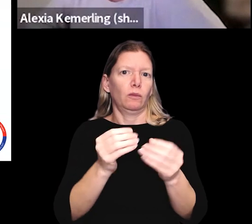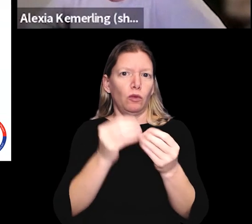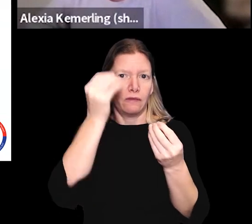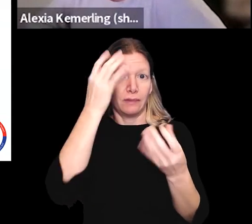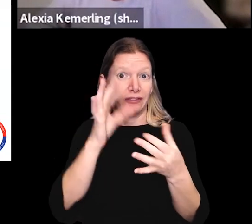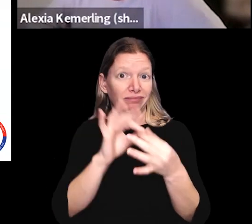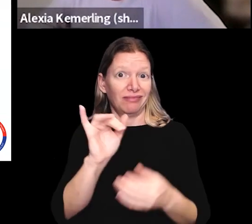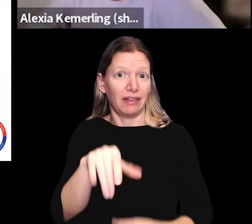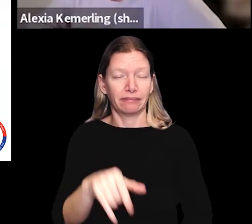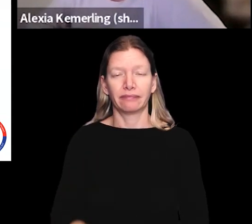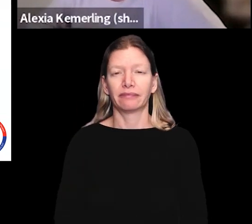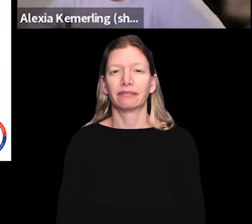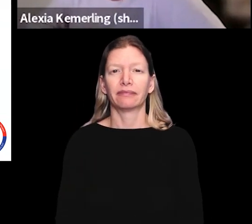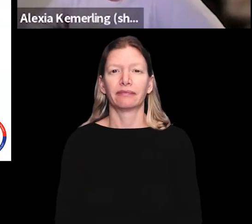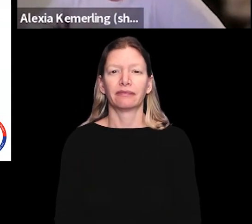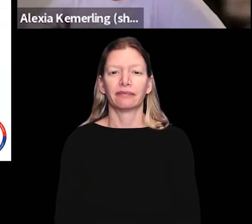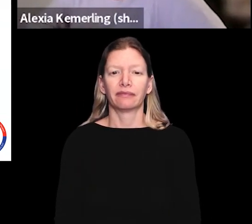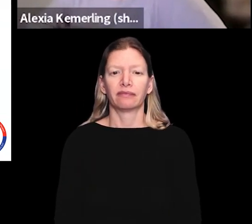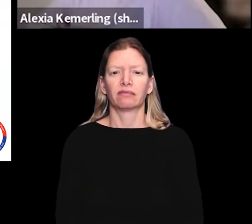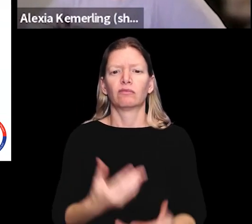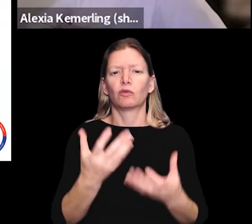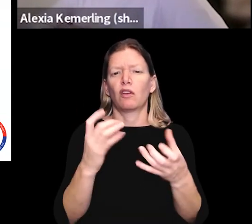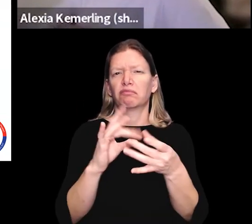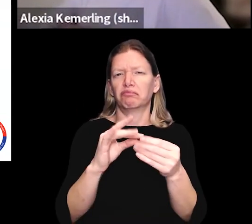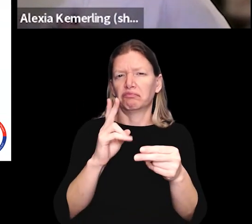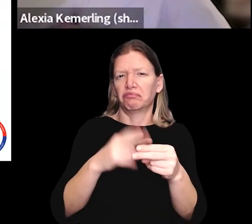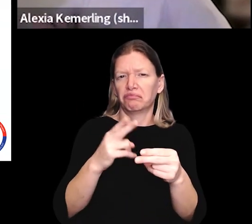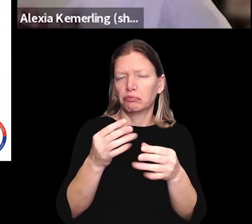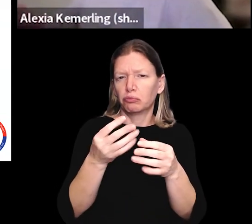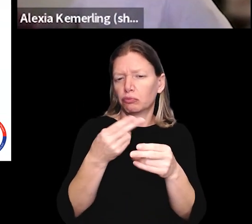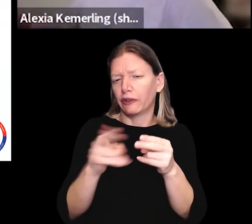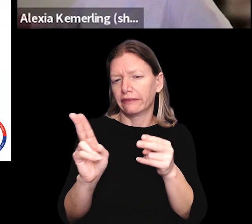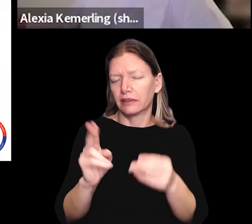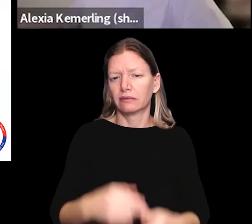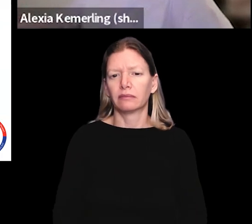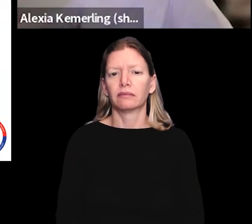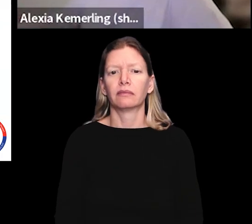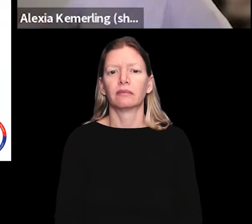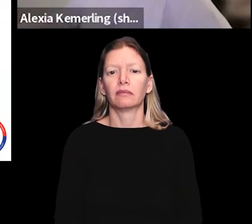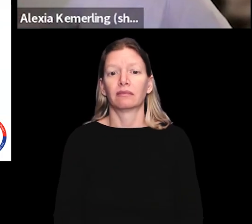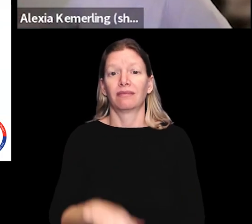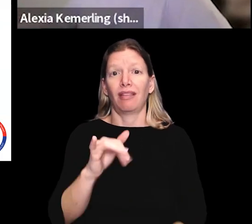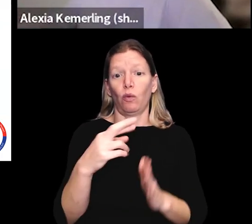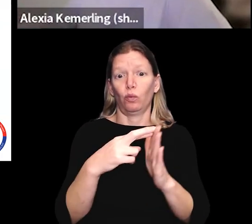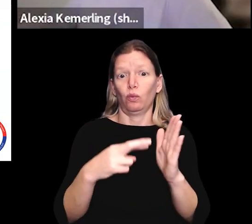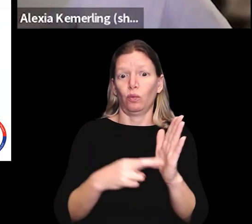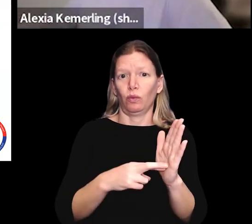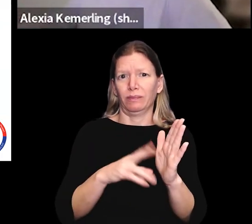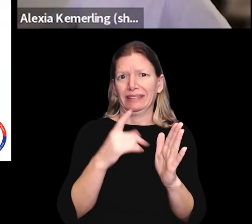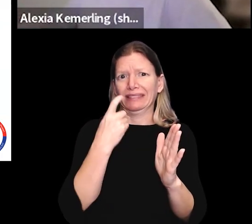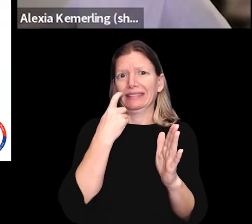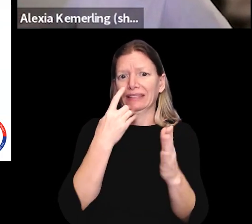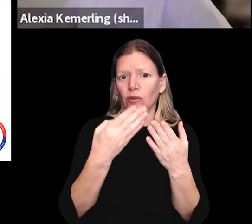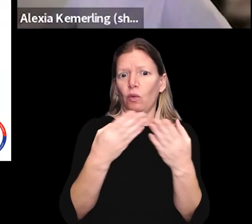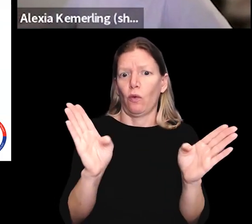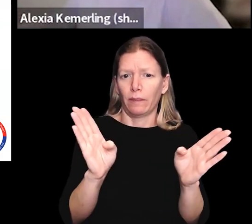I am happy to share more information about that. But I also just wanted to talk about that briefly. The rule,